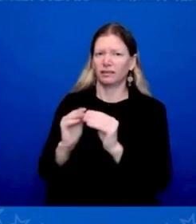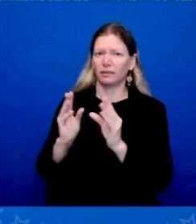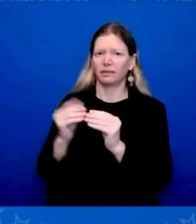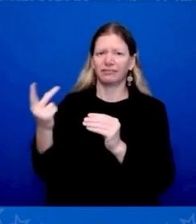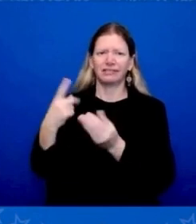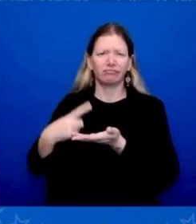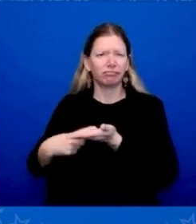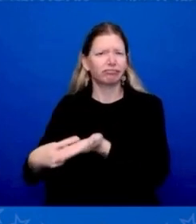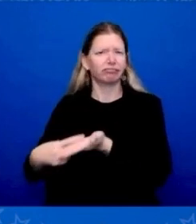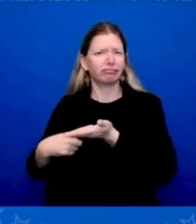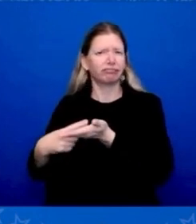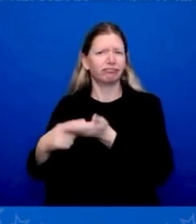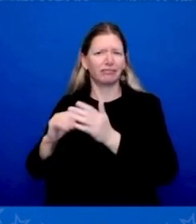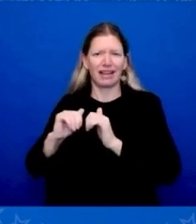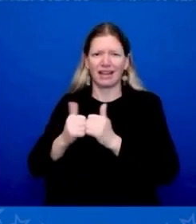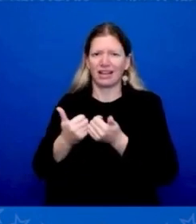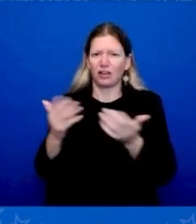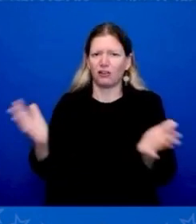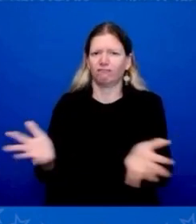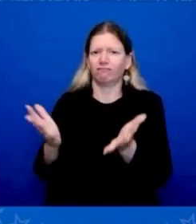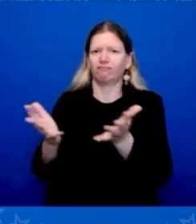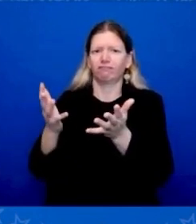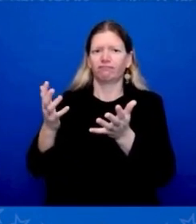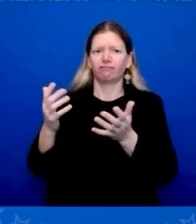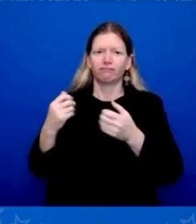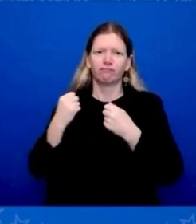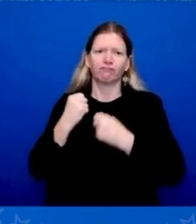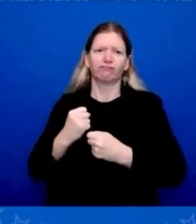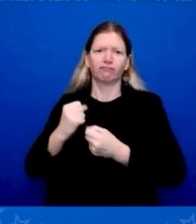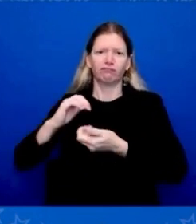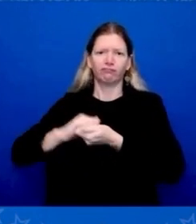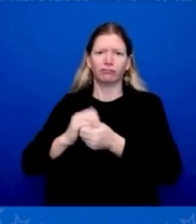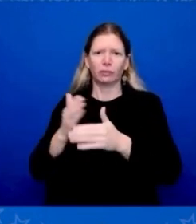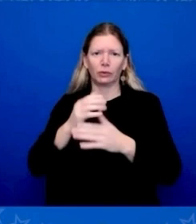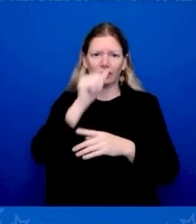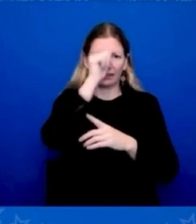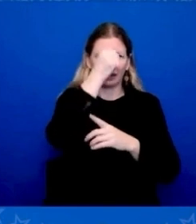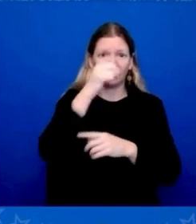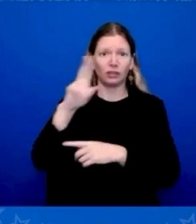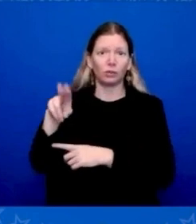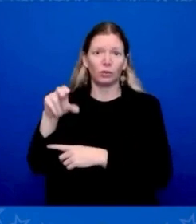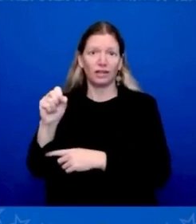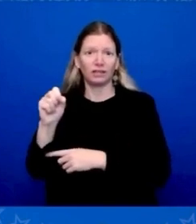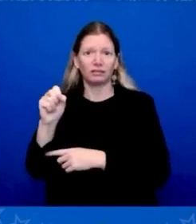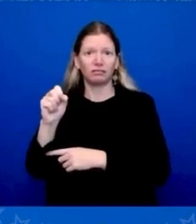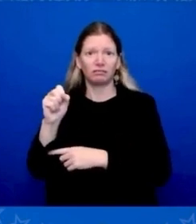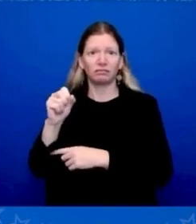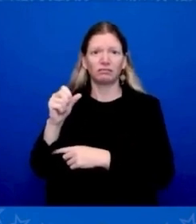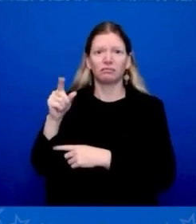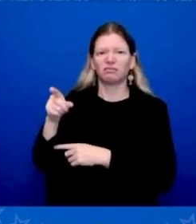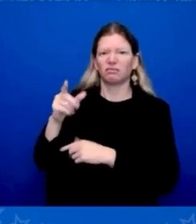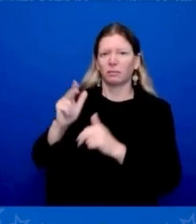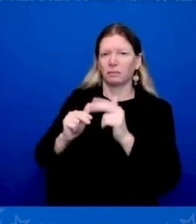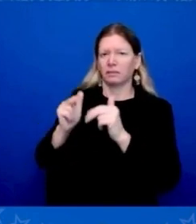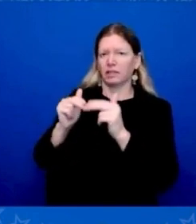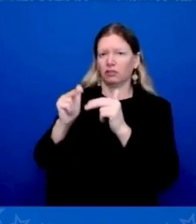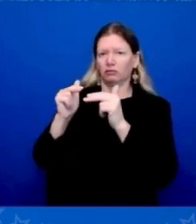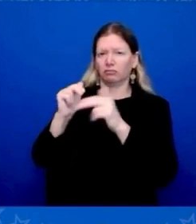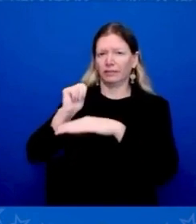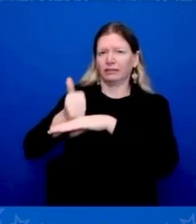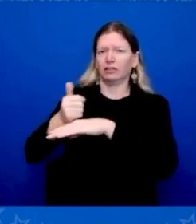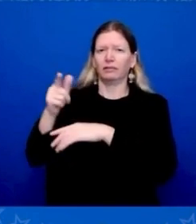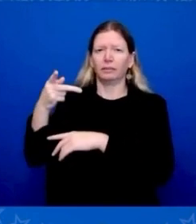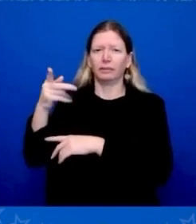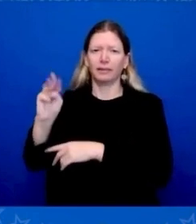White House last June. And as I always do, I raise the importance of respecting human rights and the vital